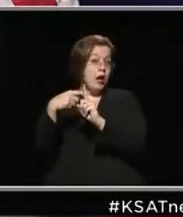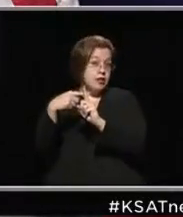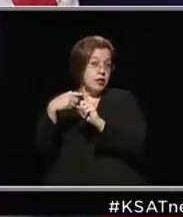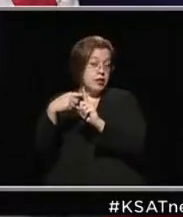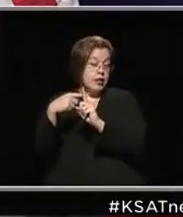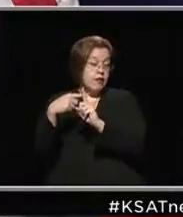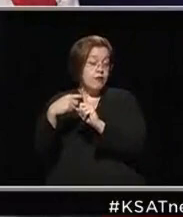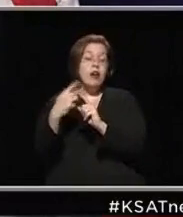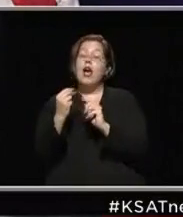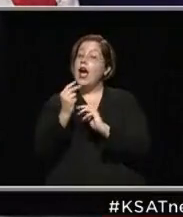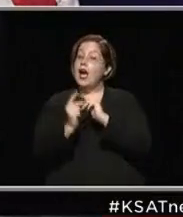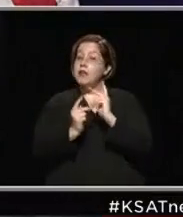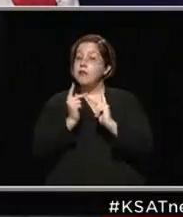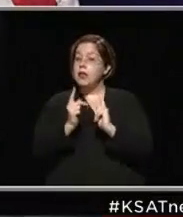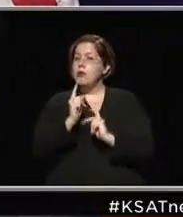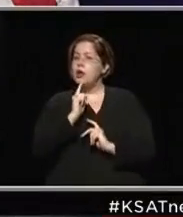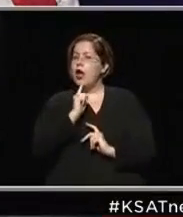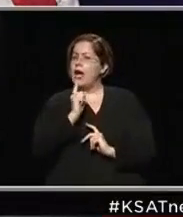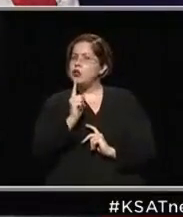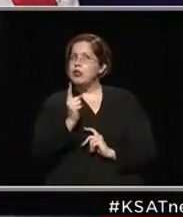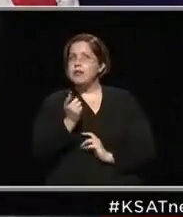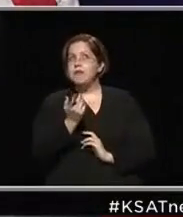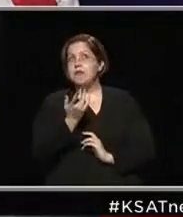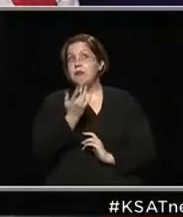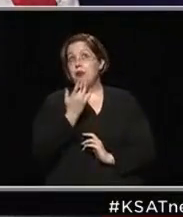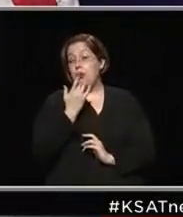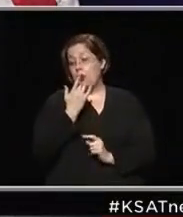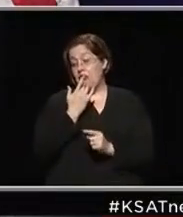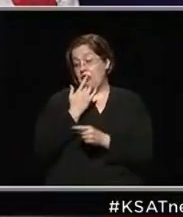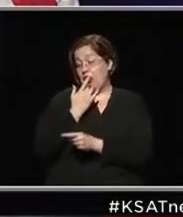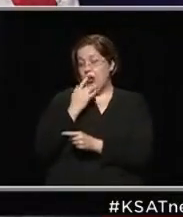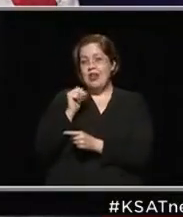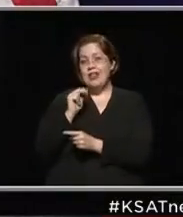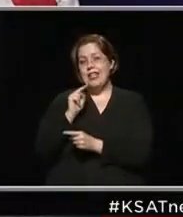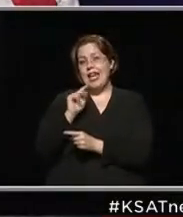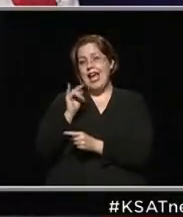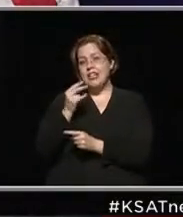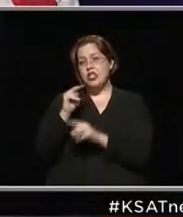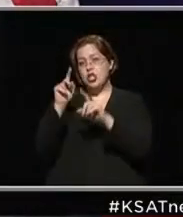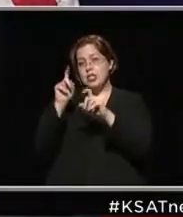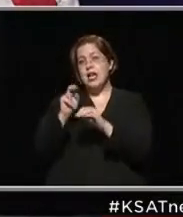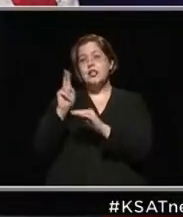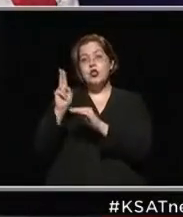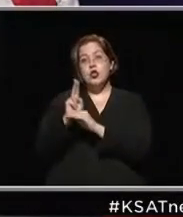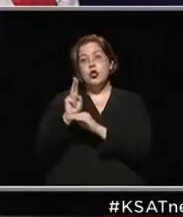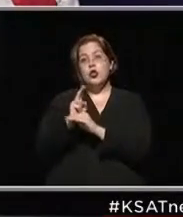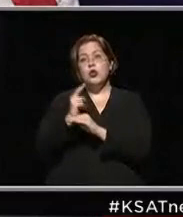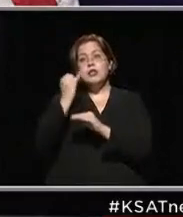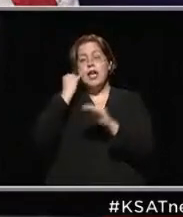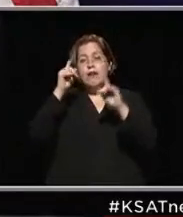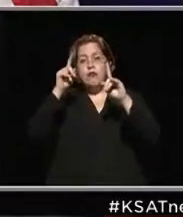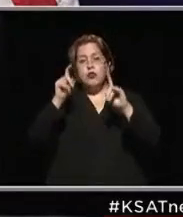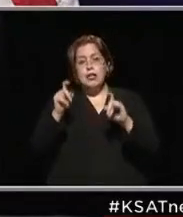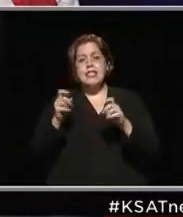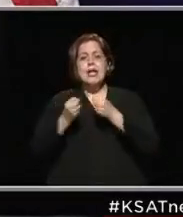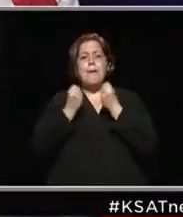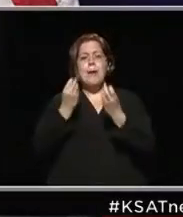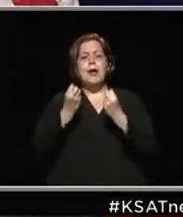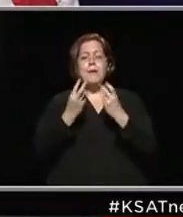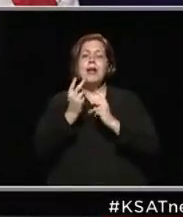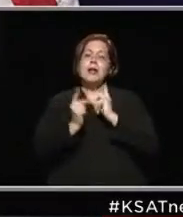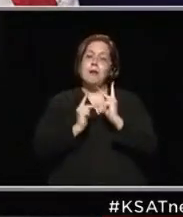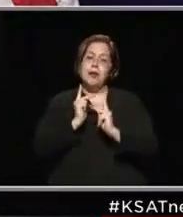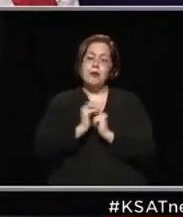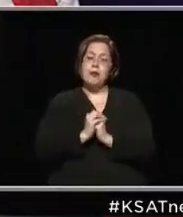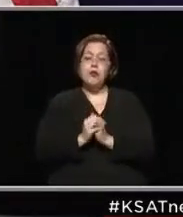experts actually prefer that an antigen test be used when you're testing large populations. And so